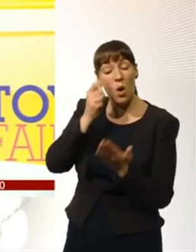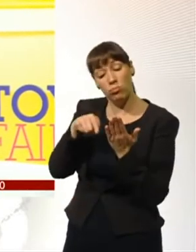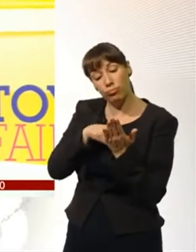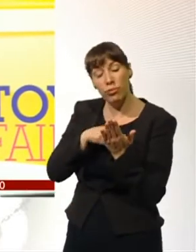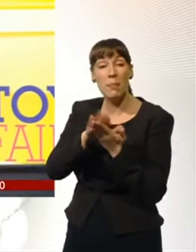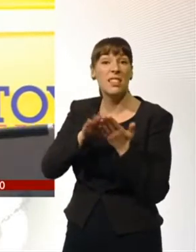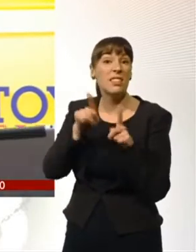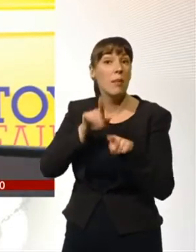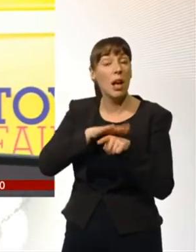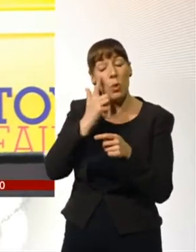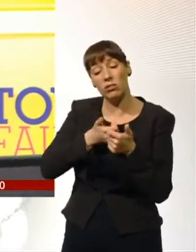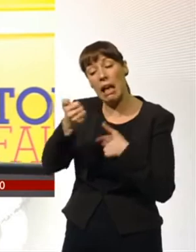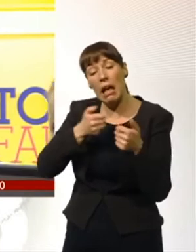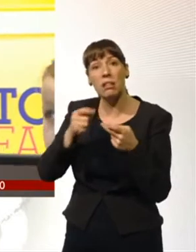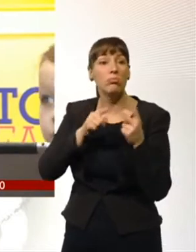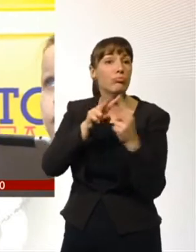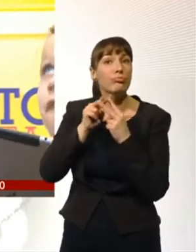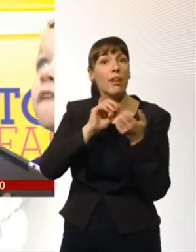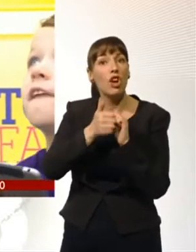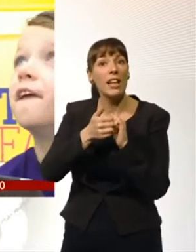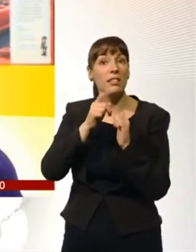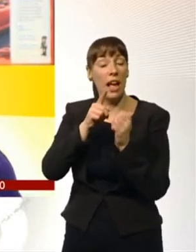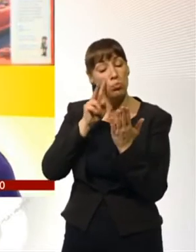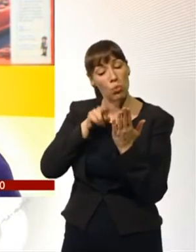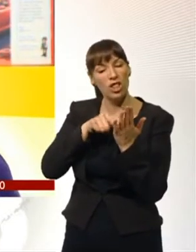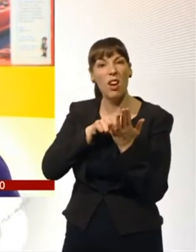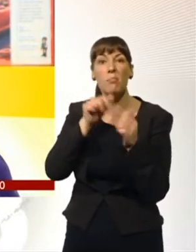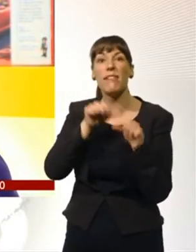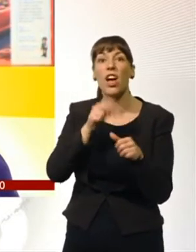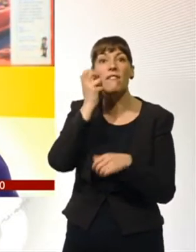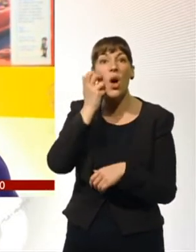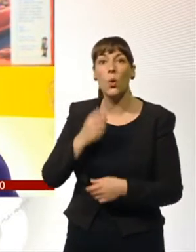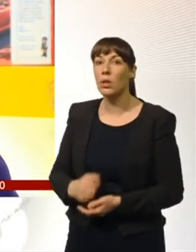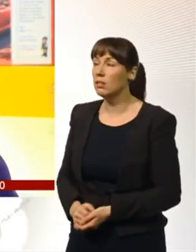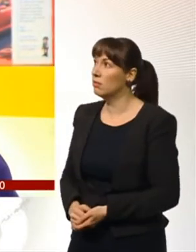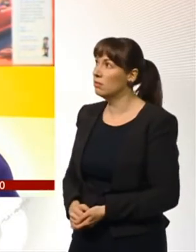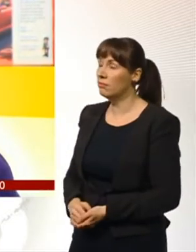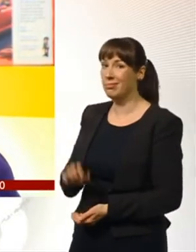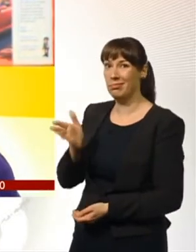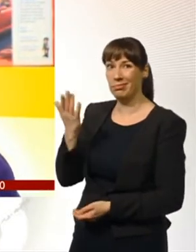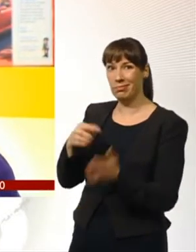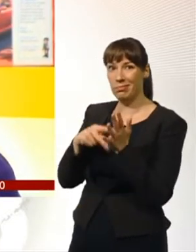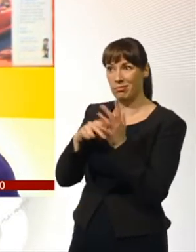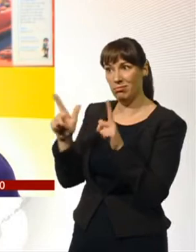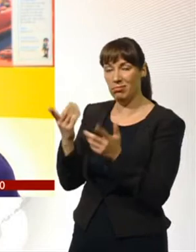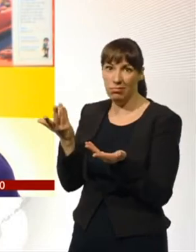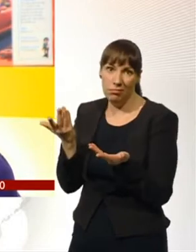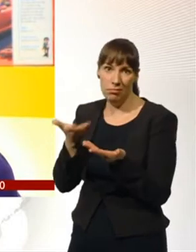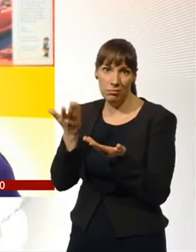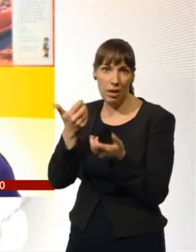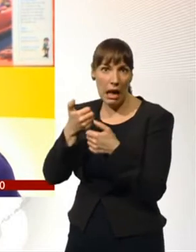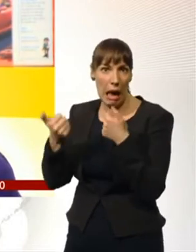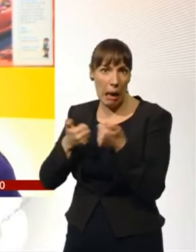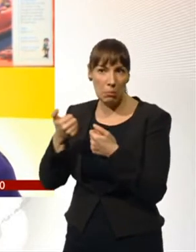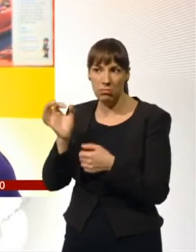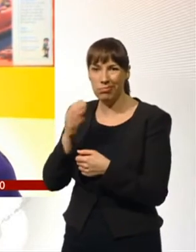you can watch TV, so I think I'd rather use my phone. With the telly, you can't play games and there's not a lot